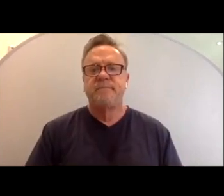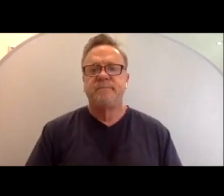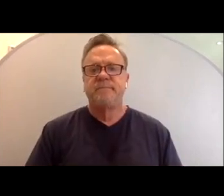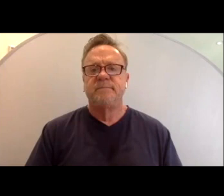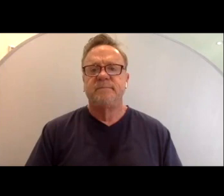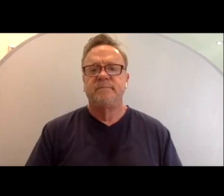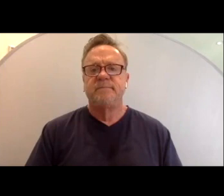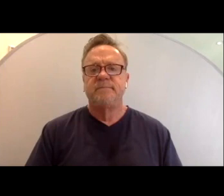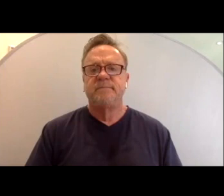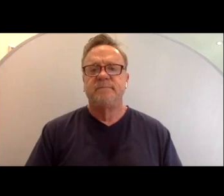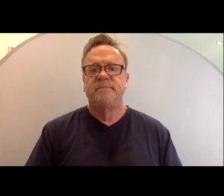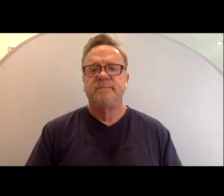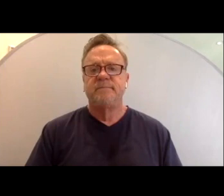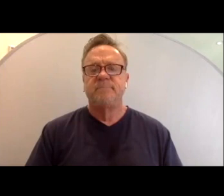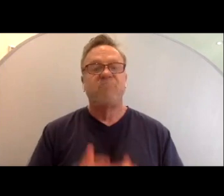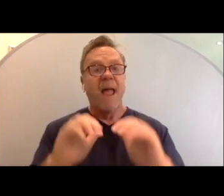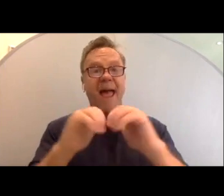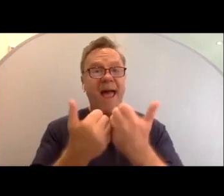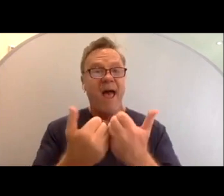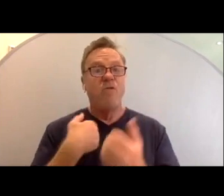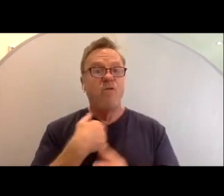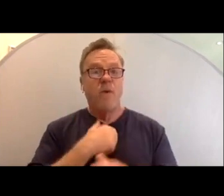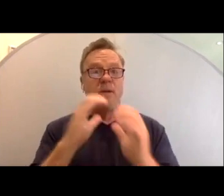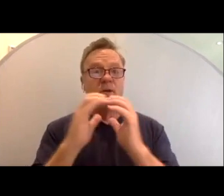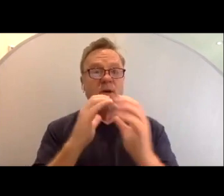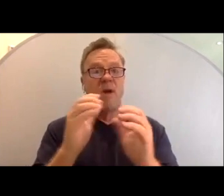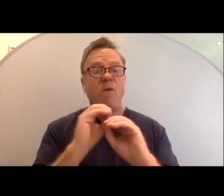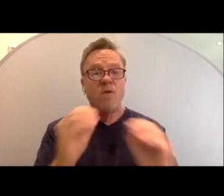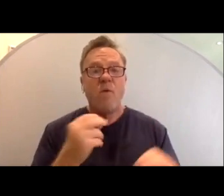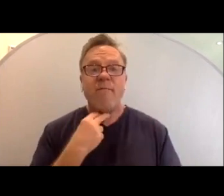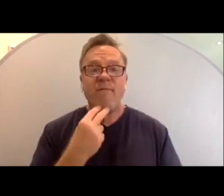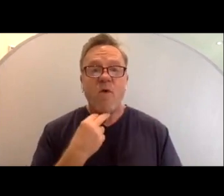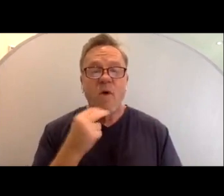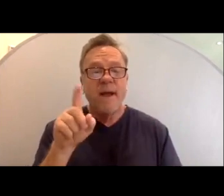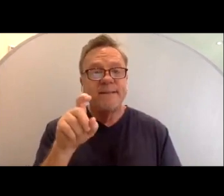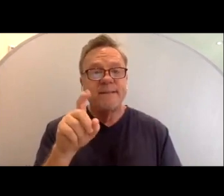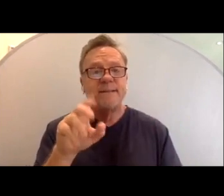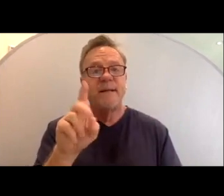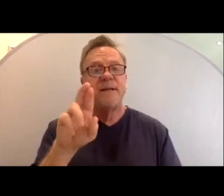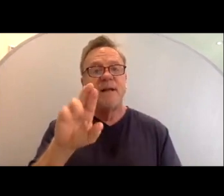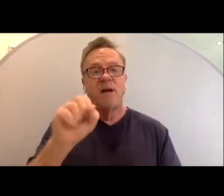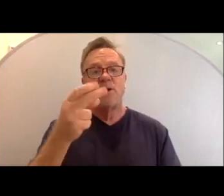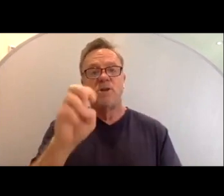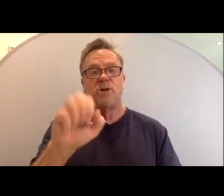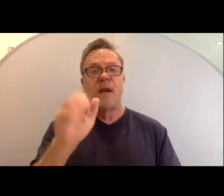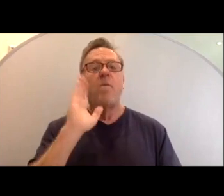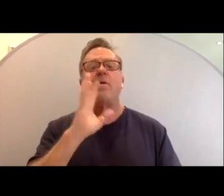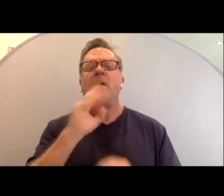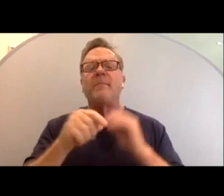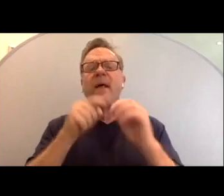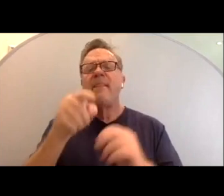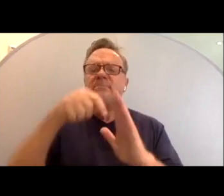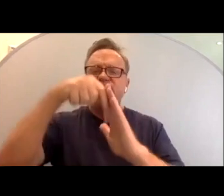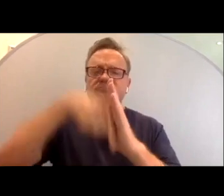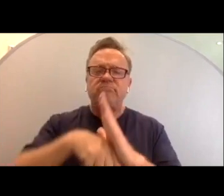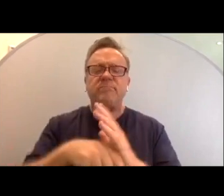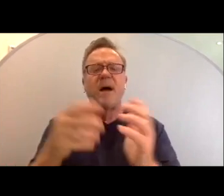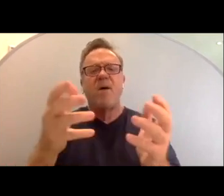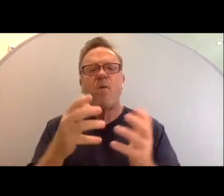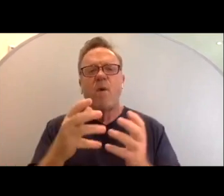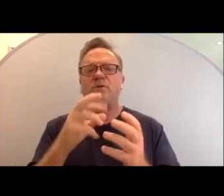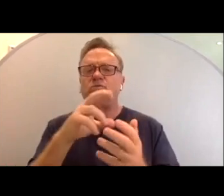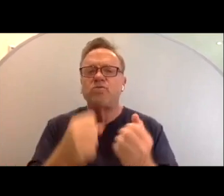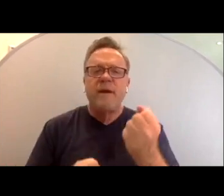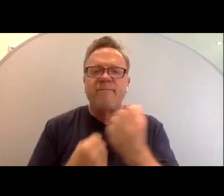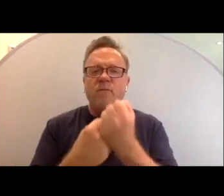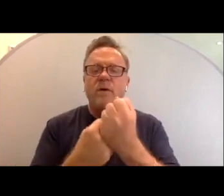So, how can we communicate without a voice, Dr. Shea is going to be talking about this more, I just want to reinforce